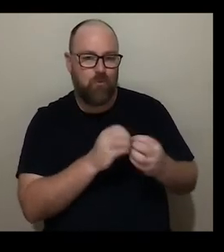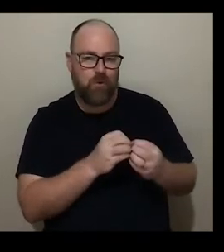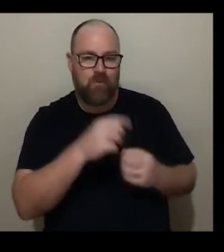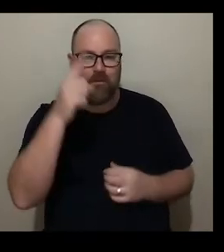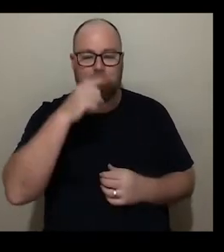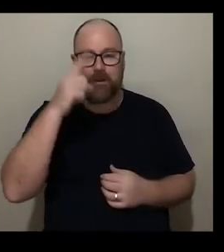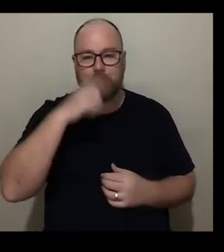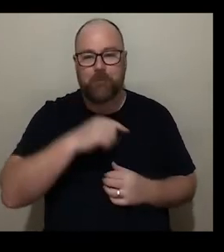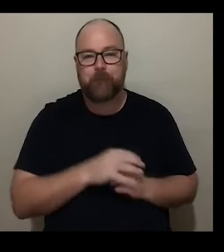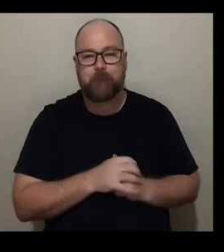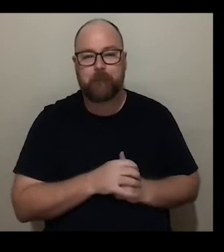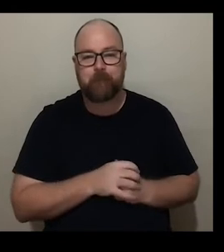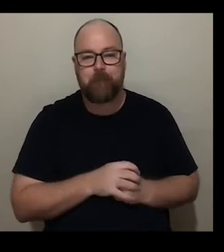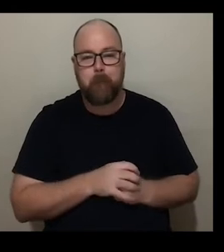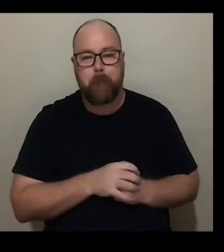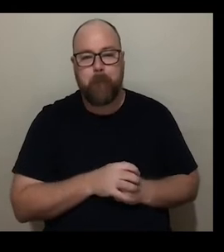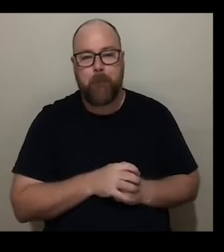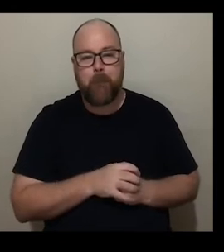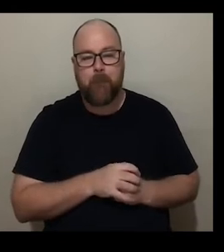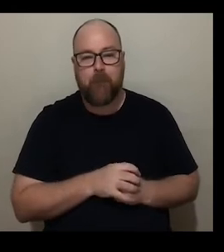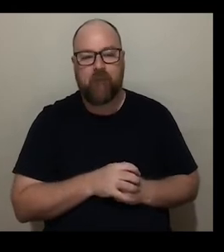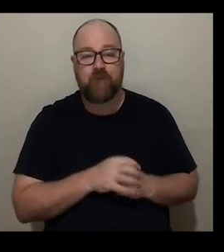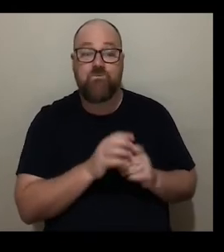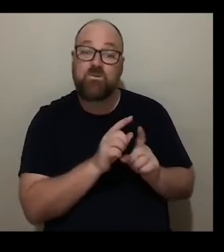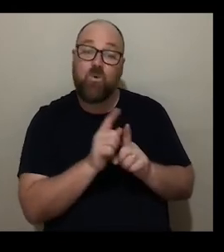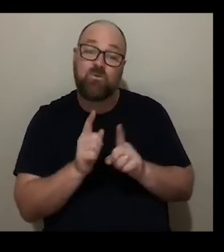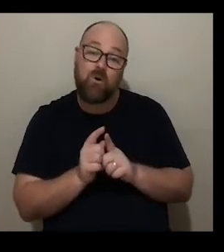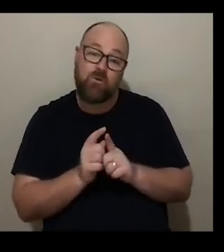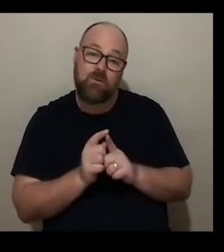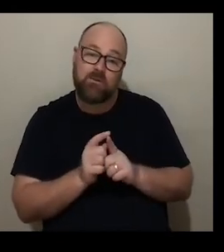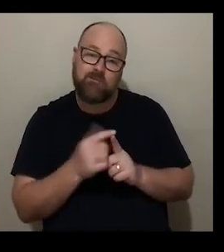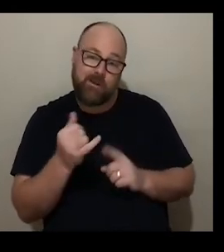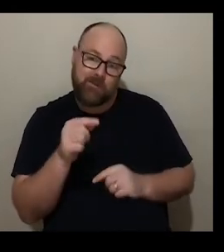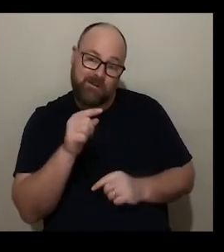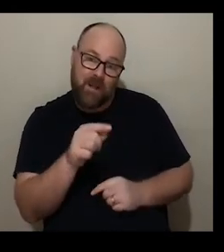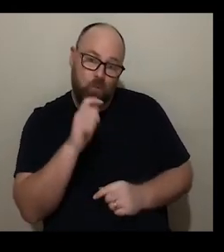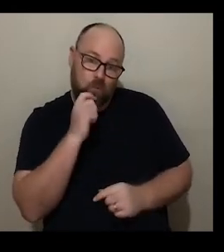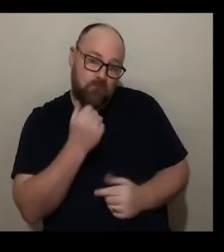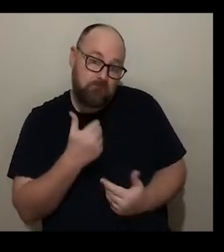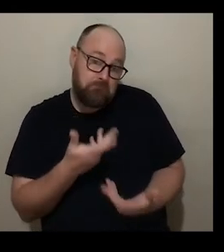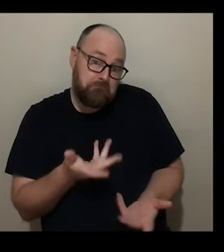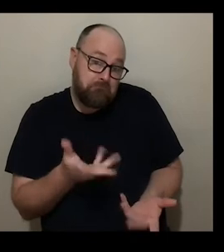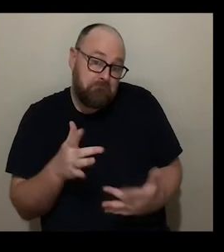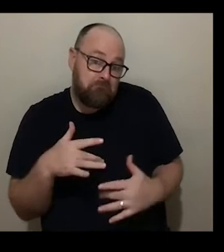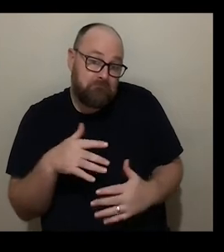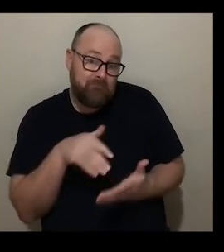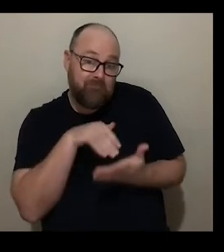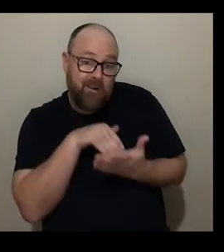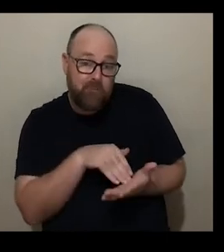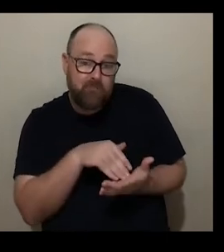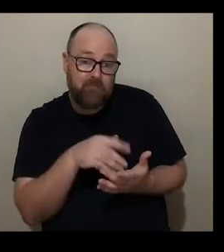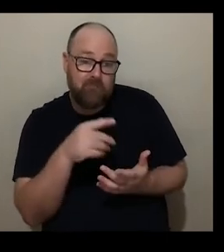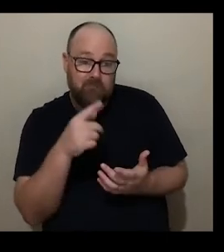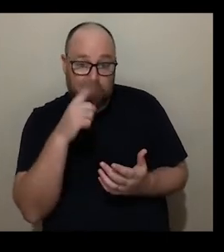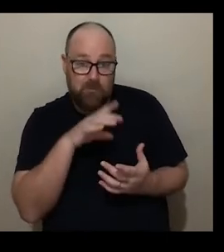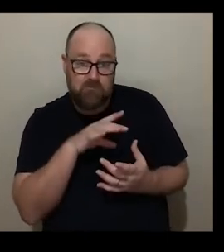and in so doing um maybe that it would help other people to connect with